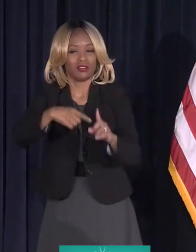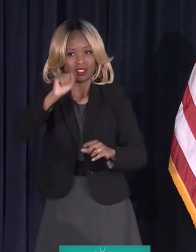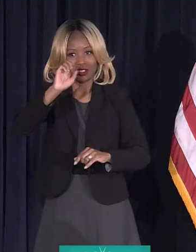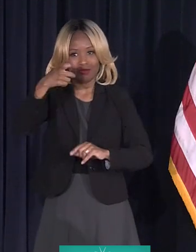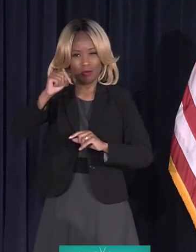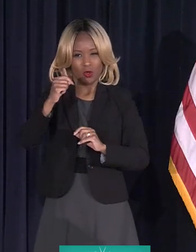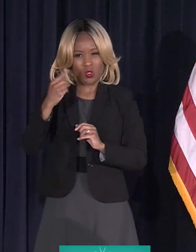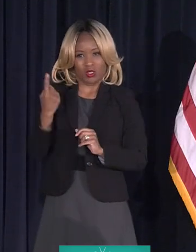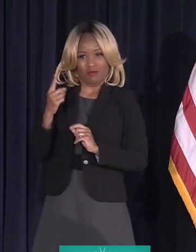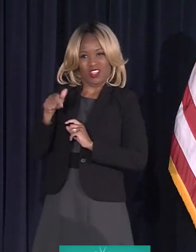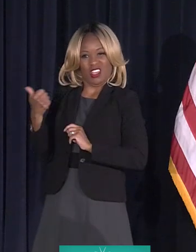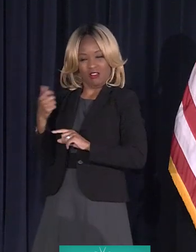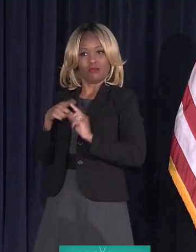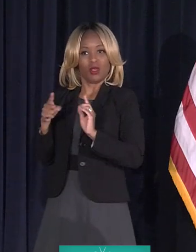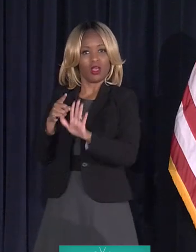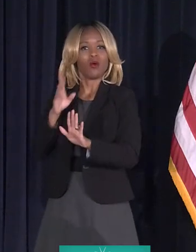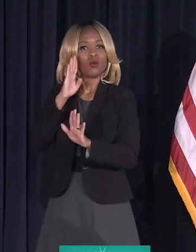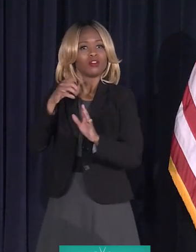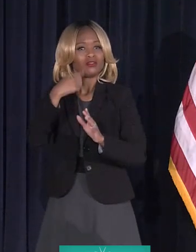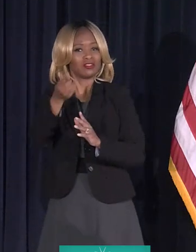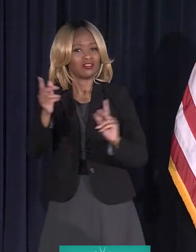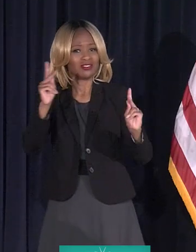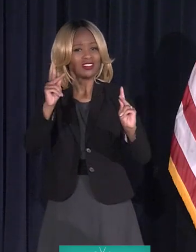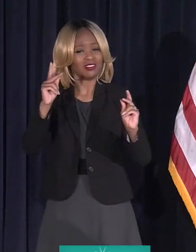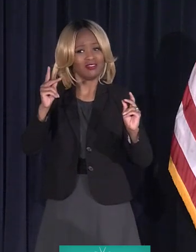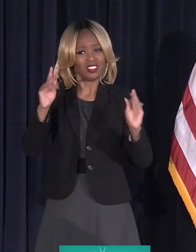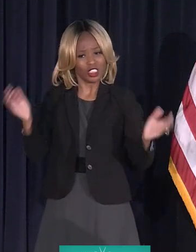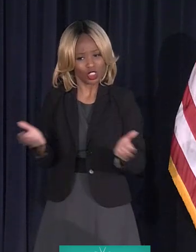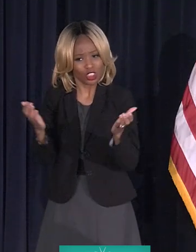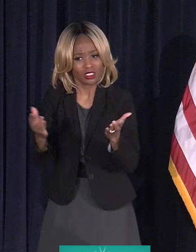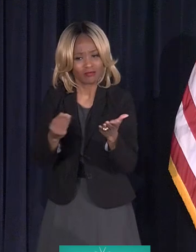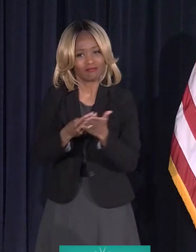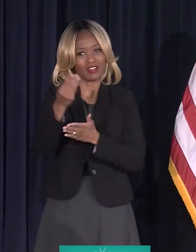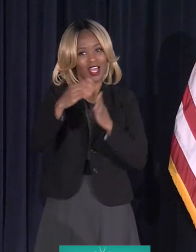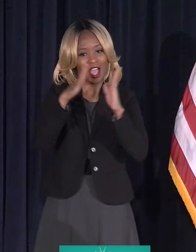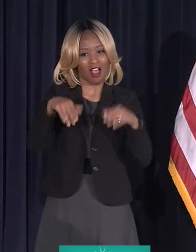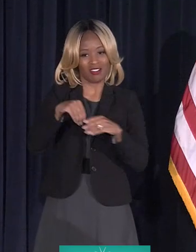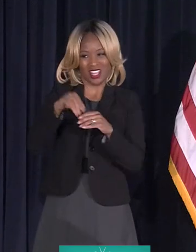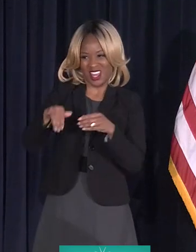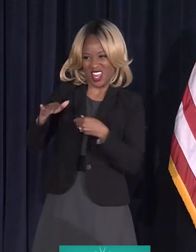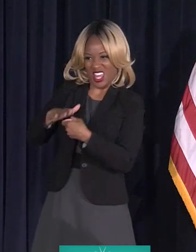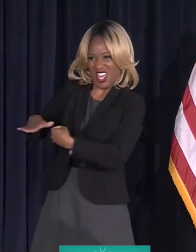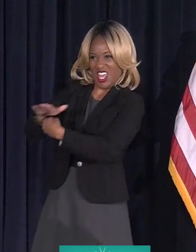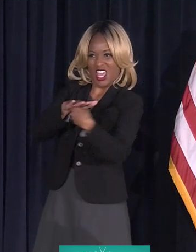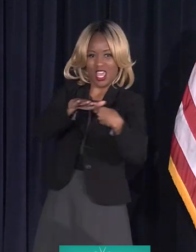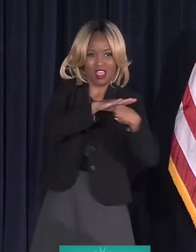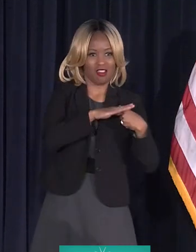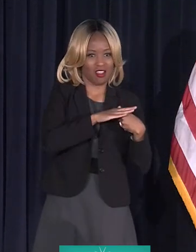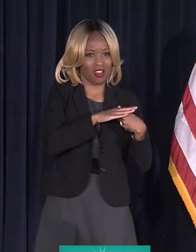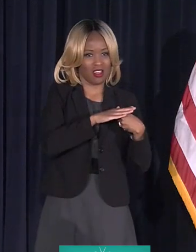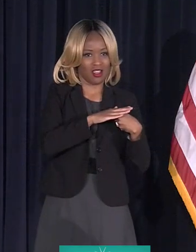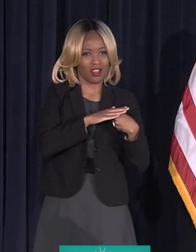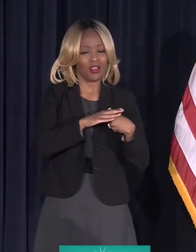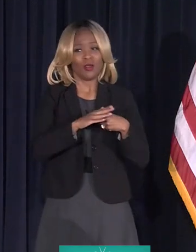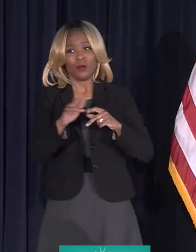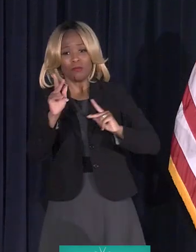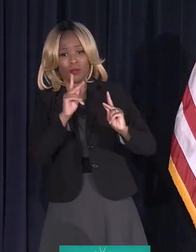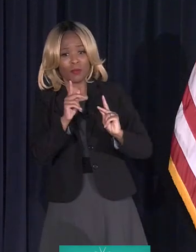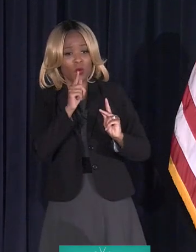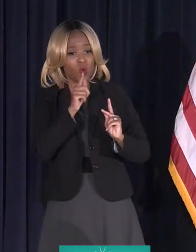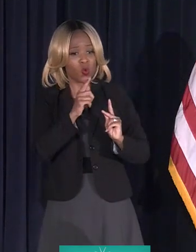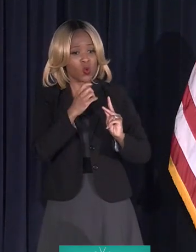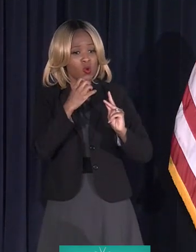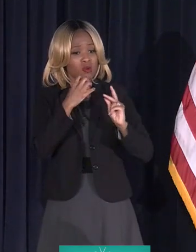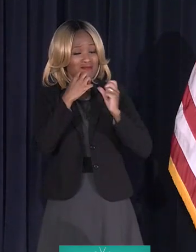families a preference to buying houses in your neighborhood. Nobody cares more about who's in the house in your neighborhood than the